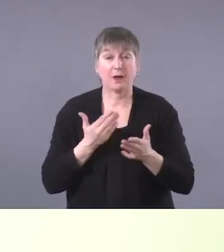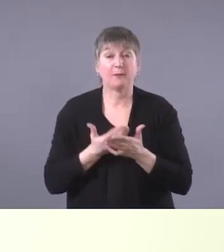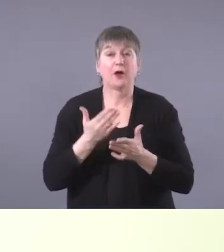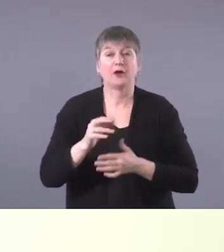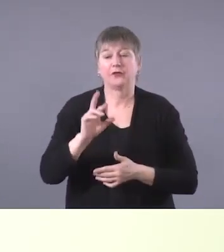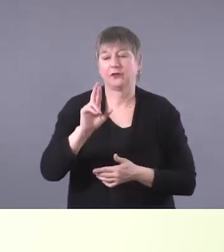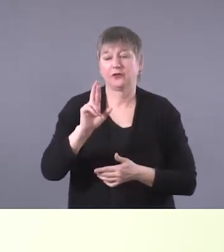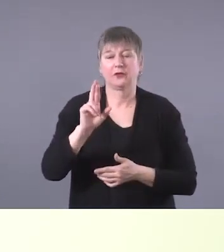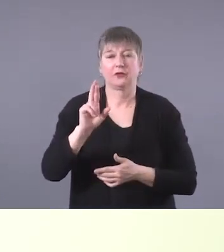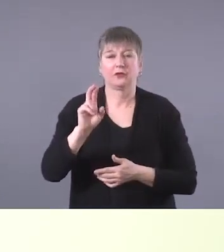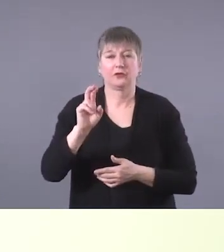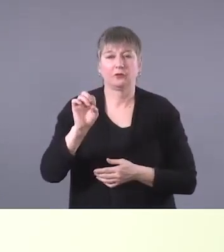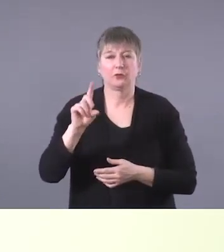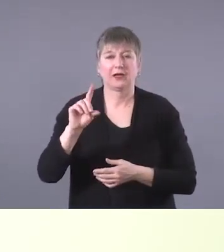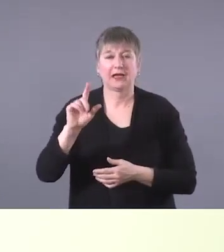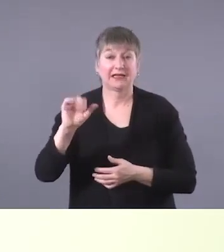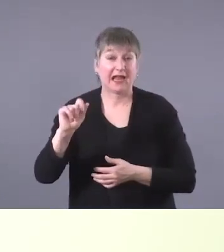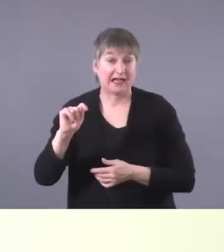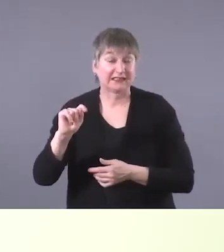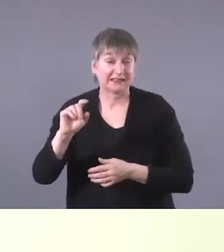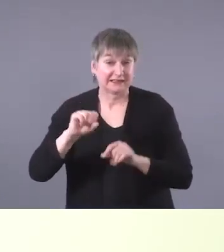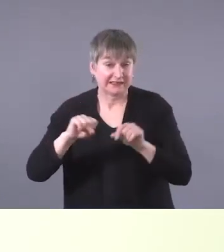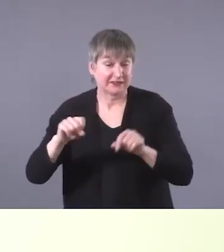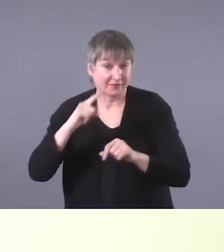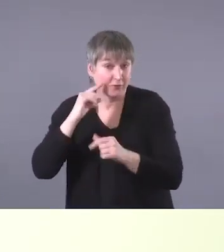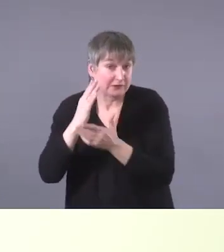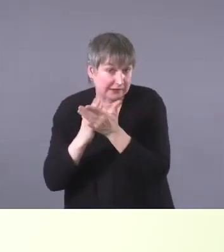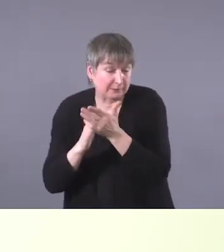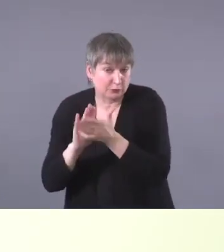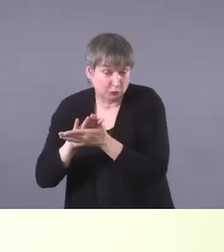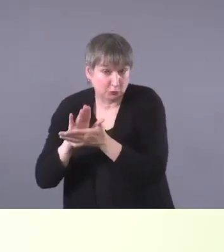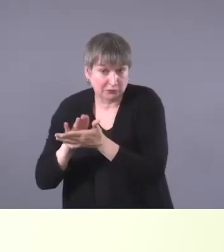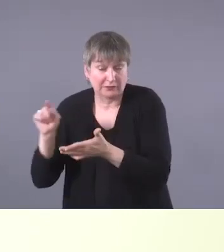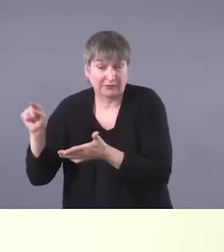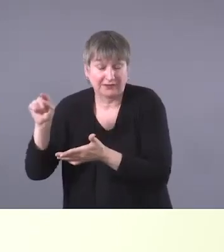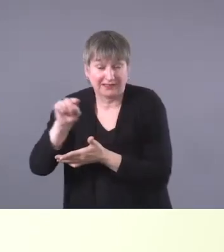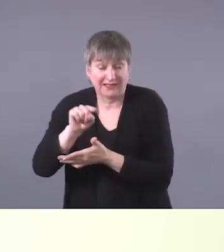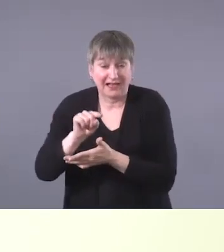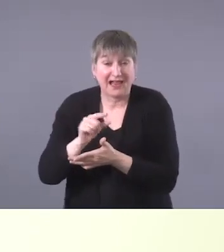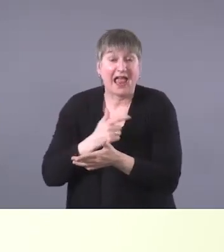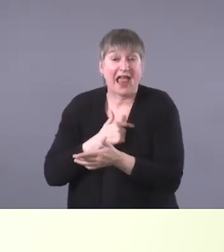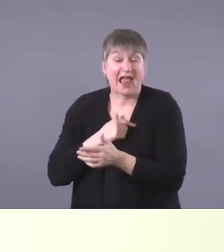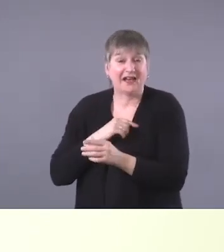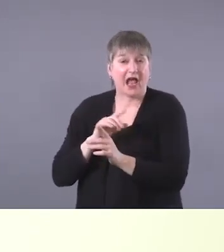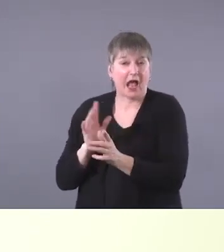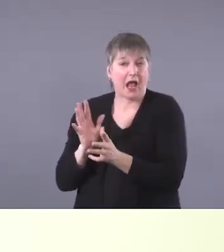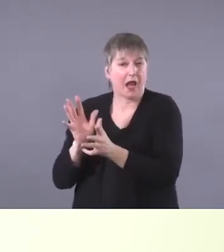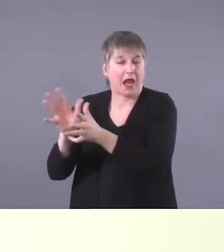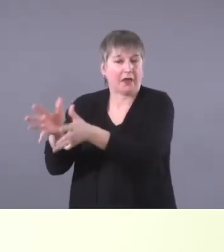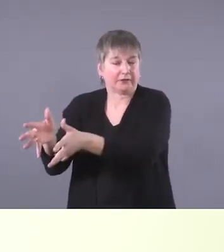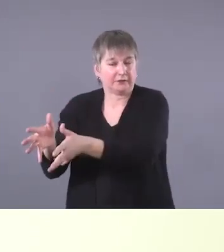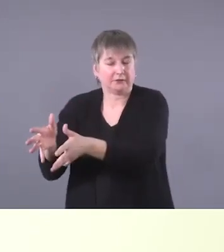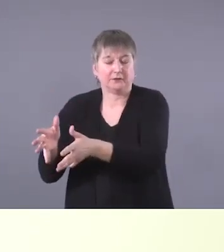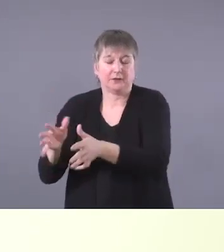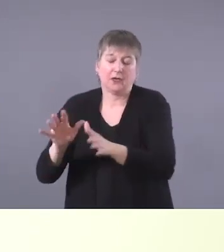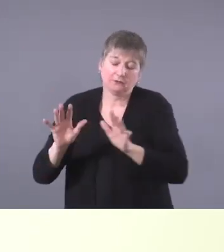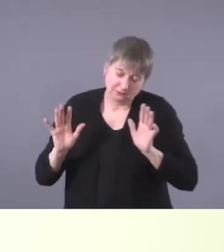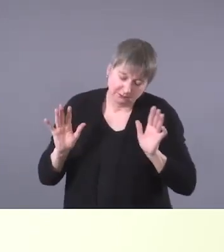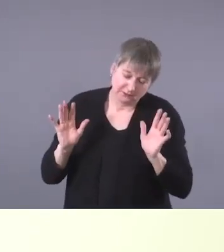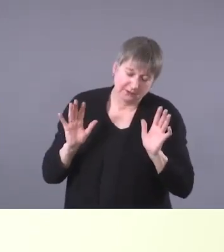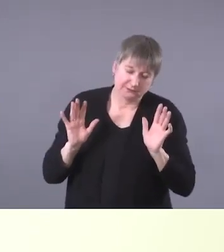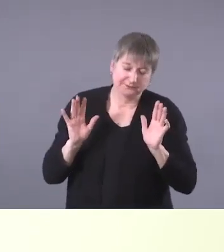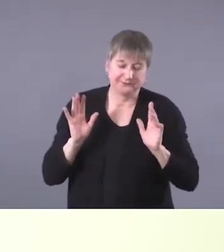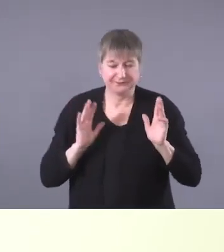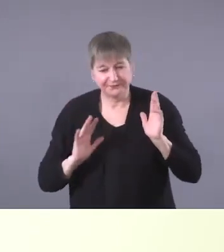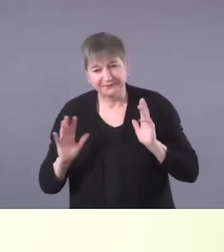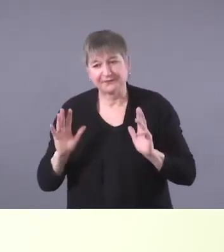for some schools and, um, and I left them there, uh, we went through, you know,